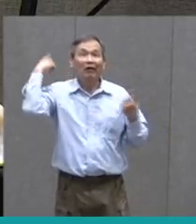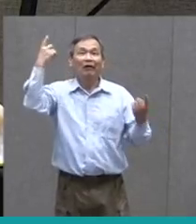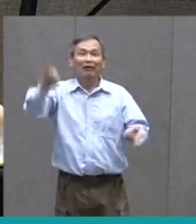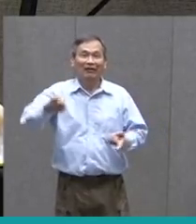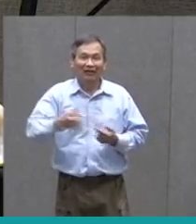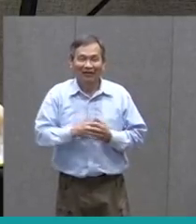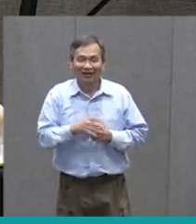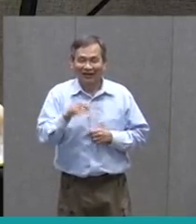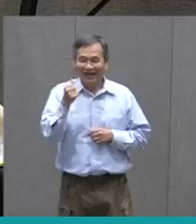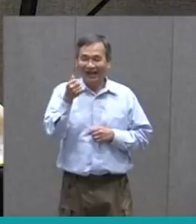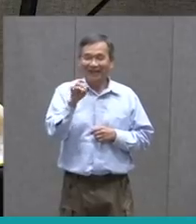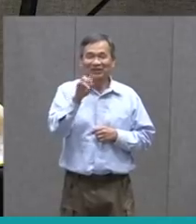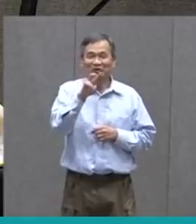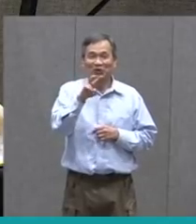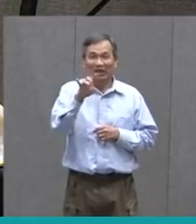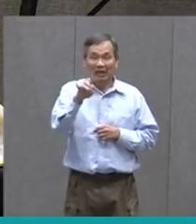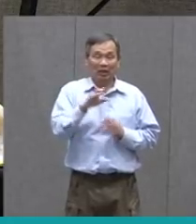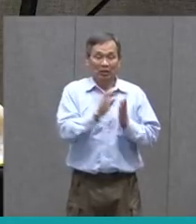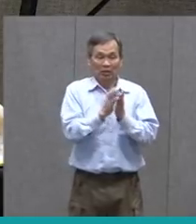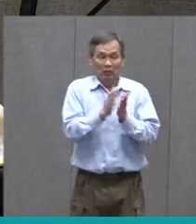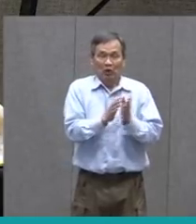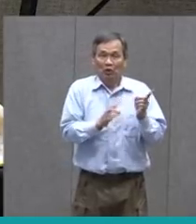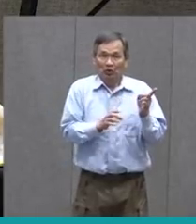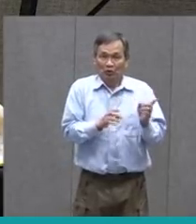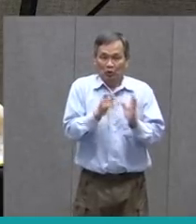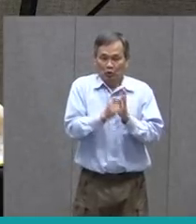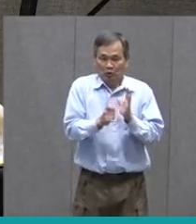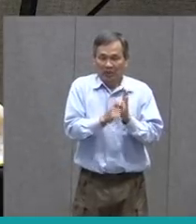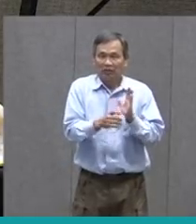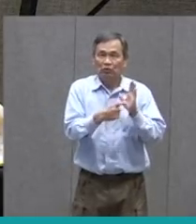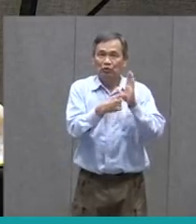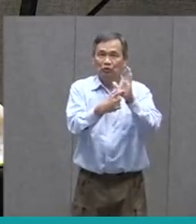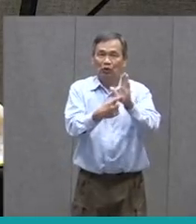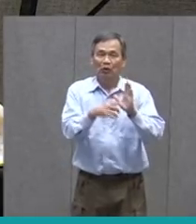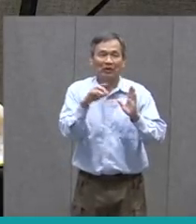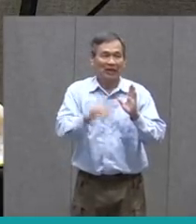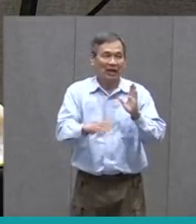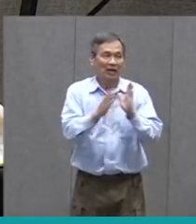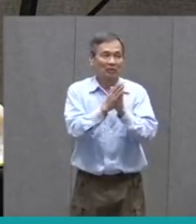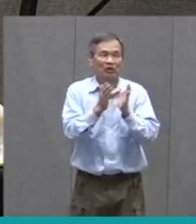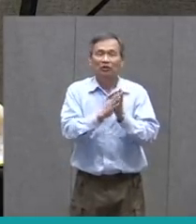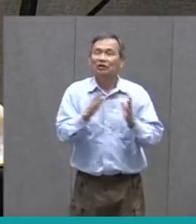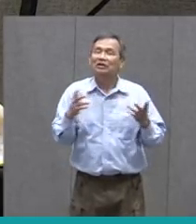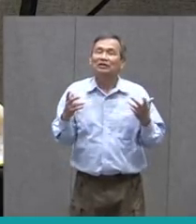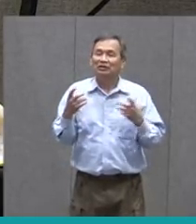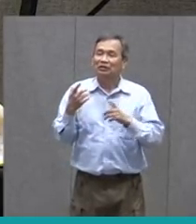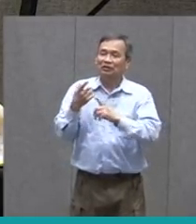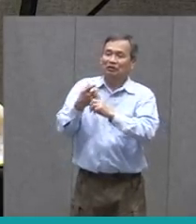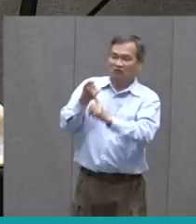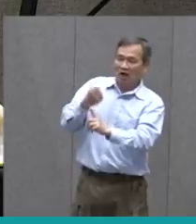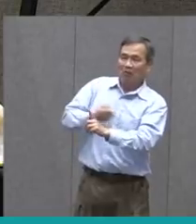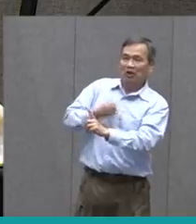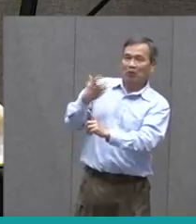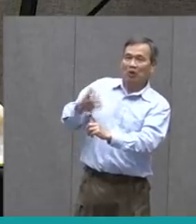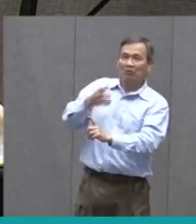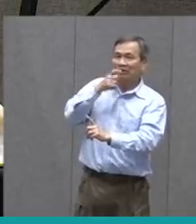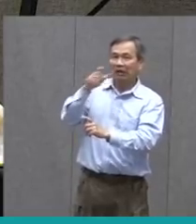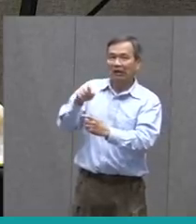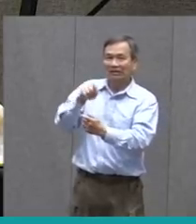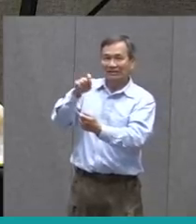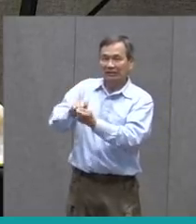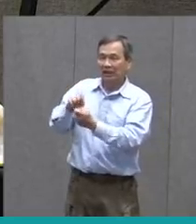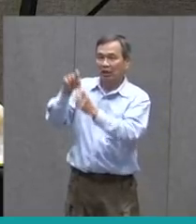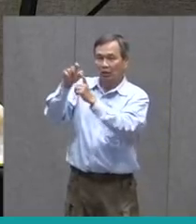the book that That was written here Is a takeoff on that poem It's not verbatim But the